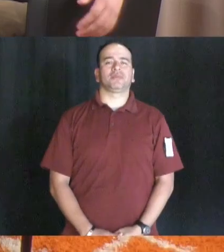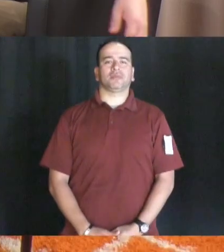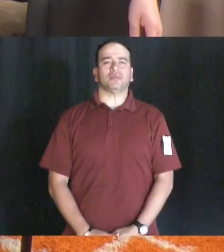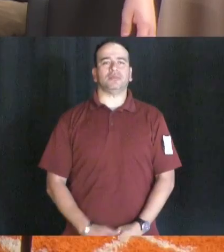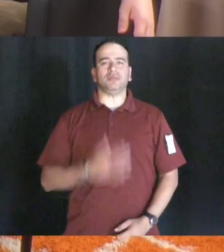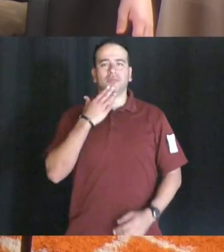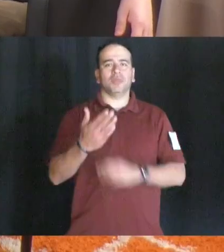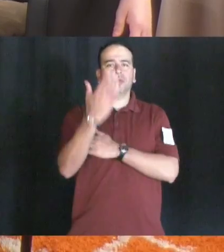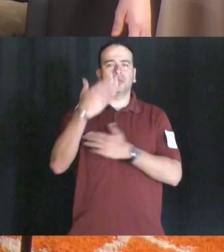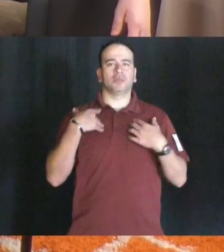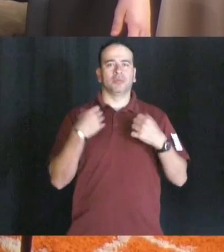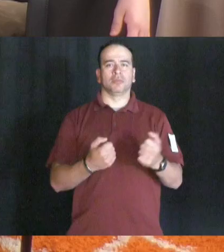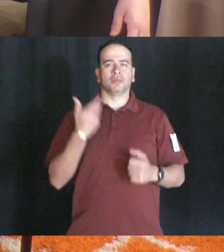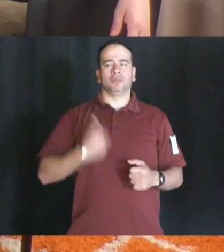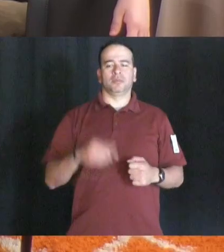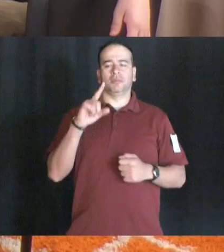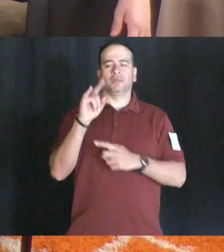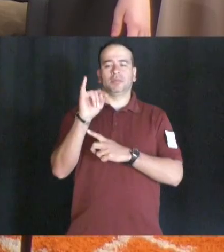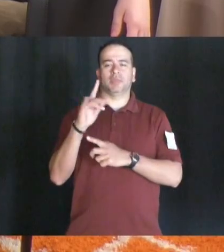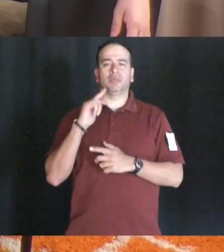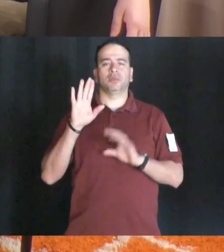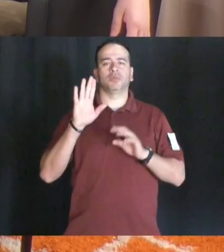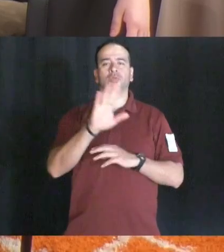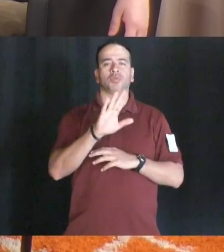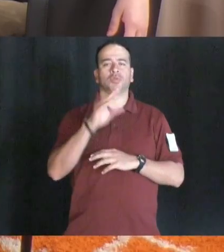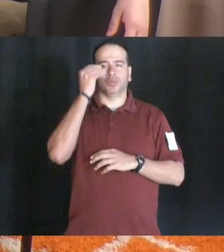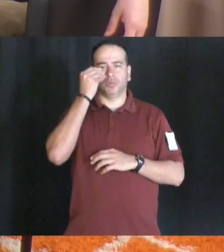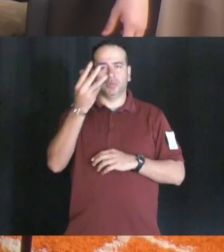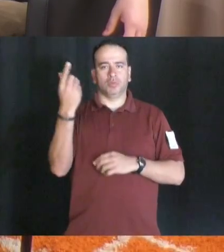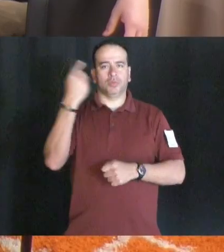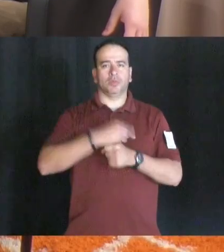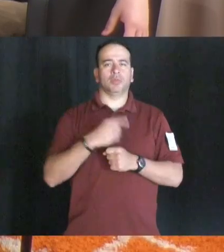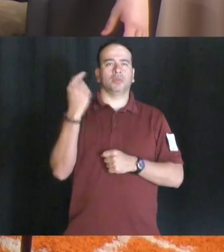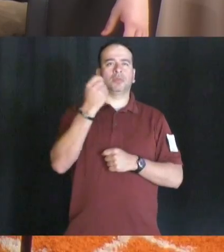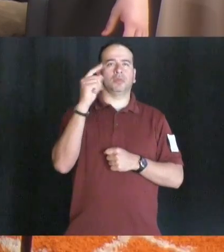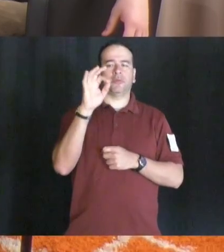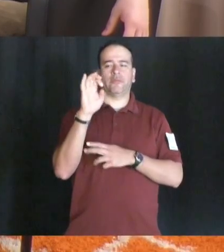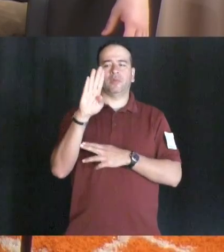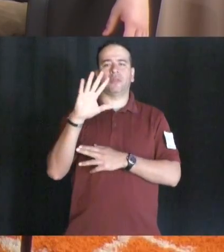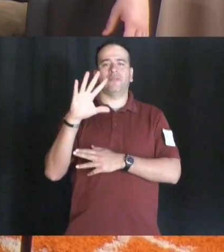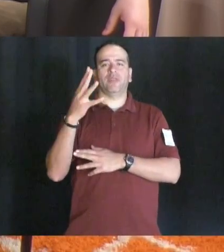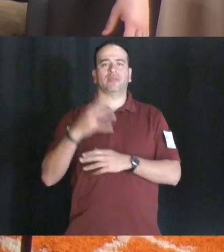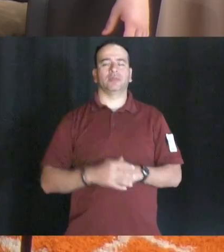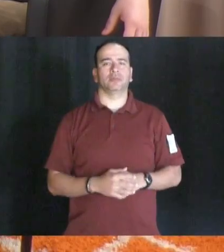good morning Braves I'm Eli and here is your brave TV news today is Tuesday February 5th